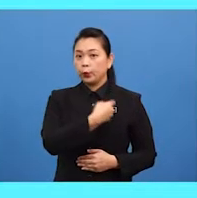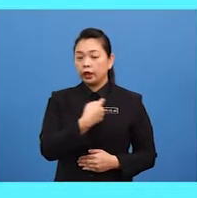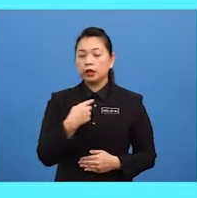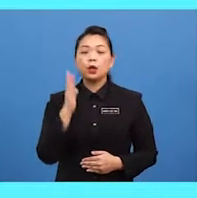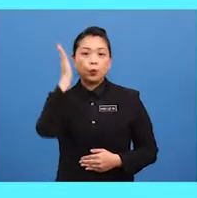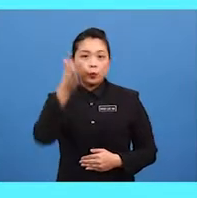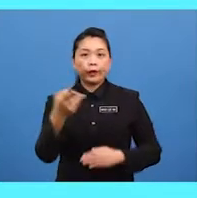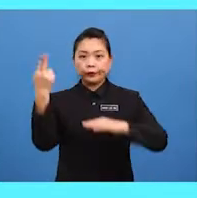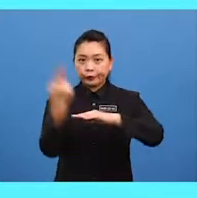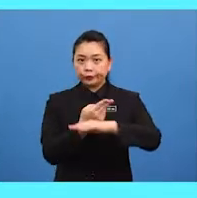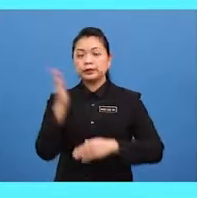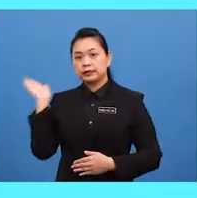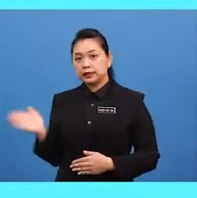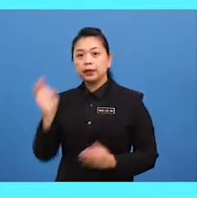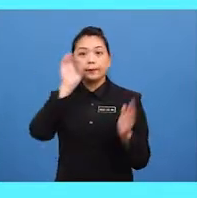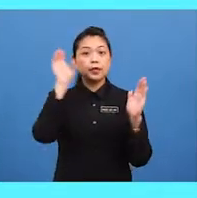this picture again